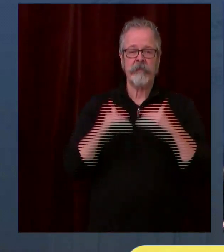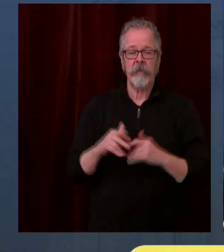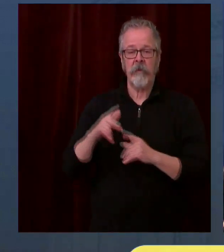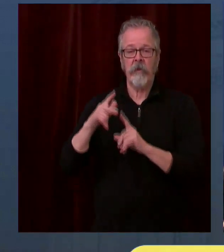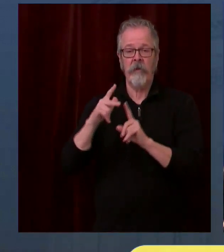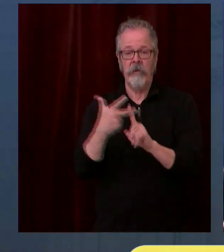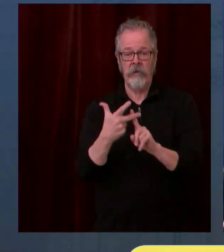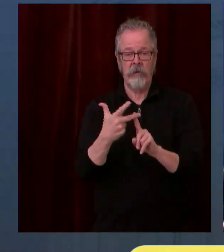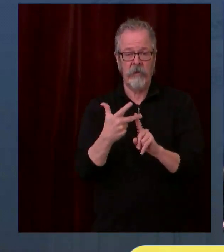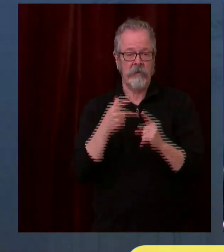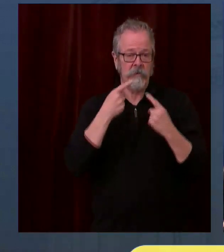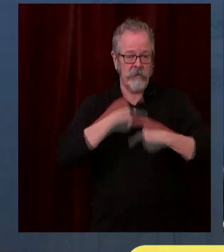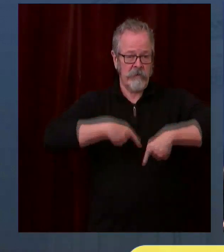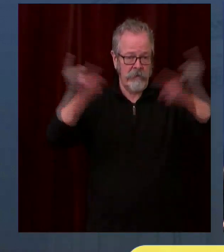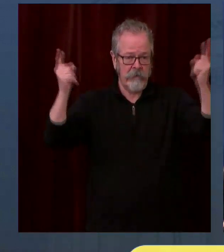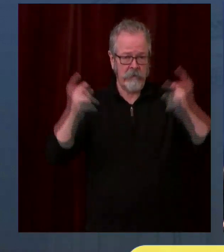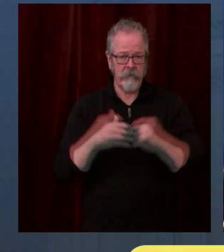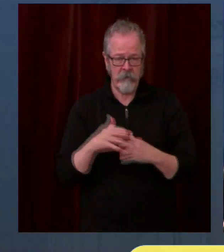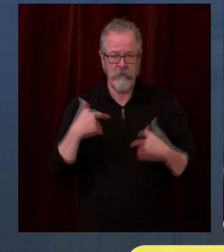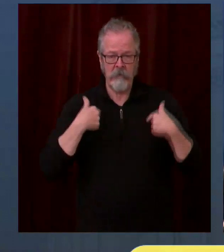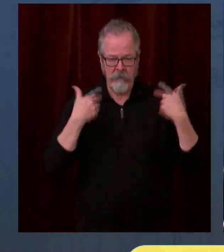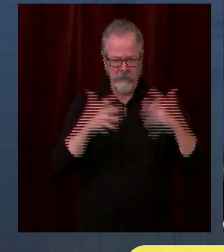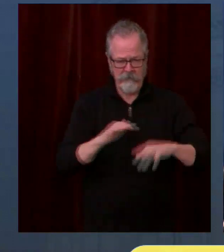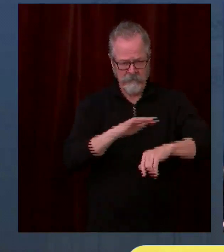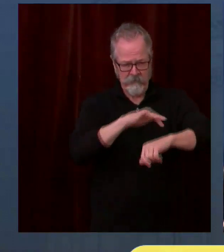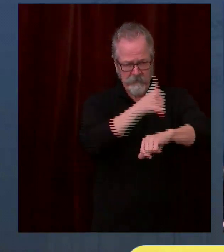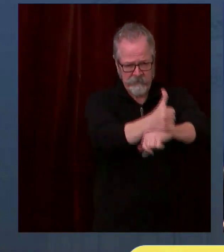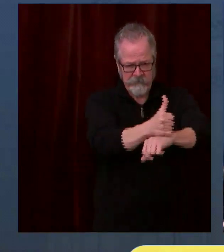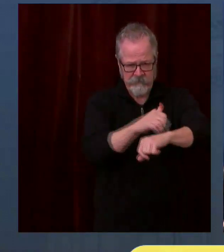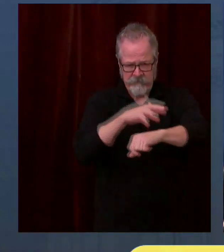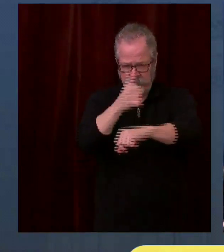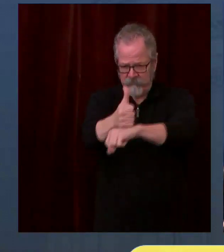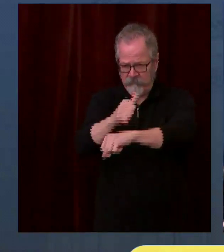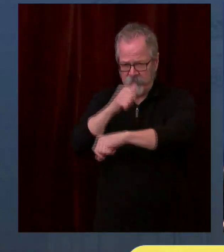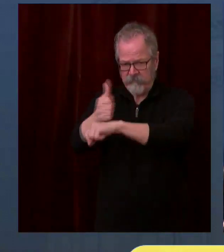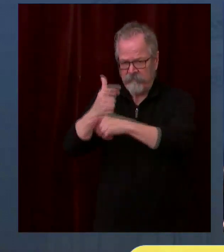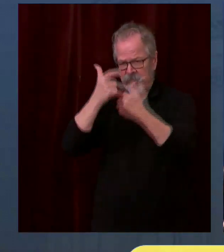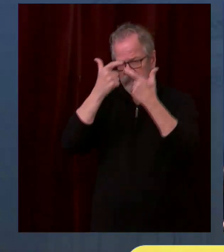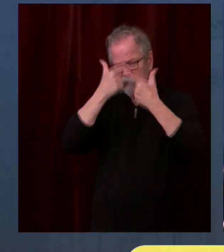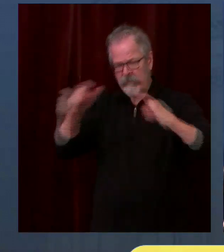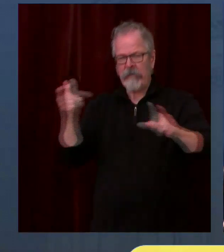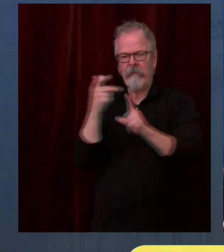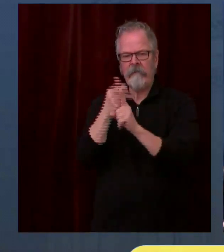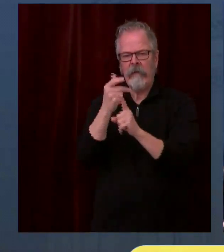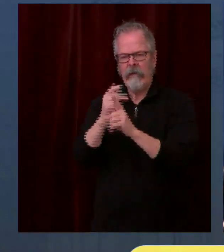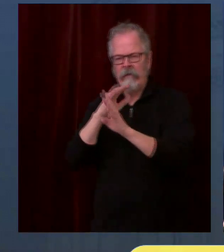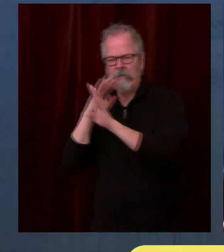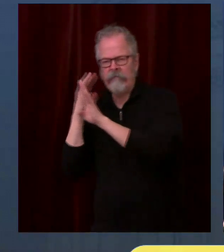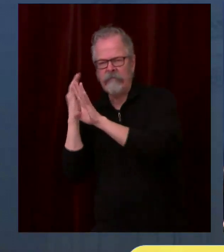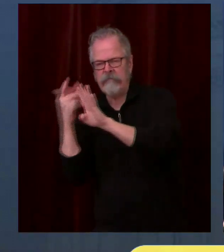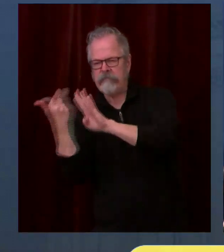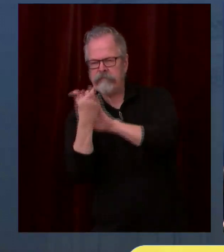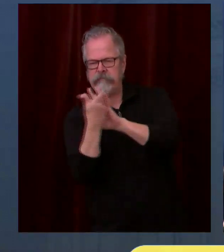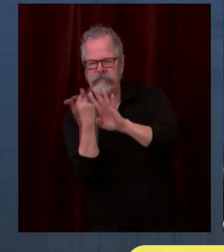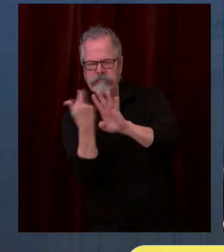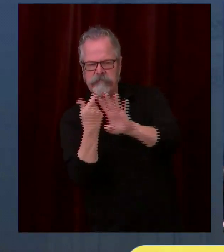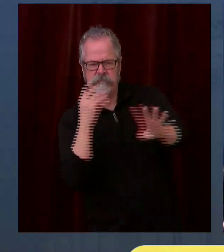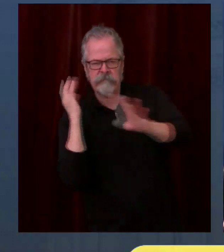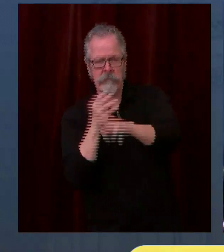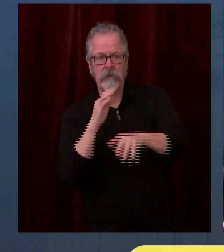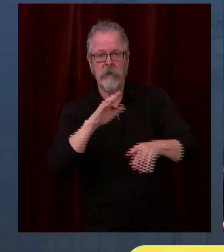help from the National Guard, and from outside resources as well. The State Department of Health is sending more